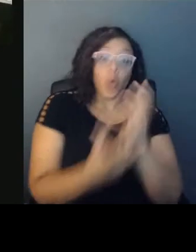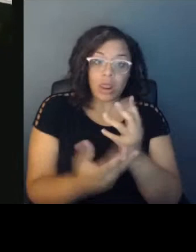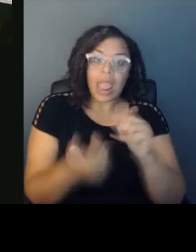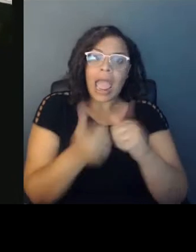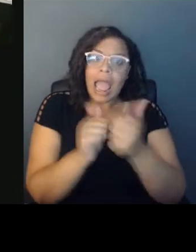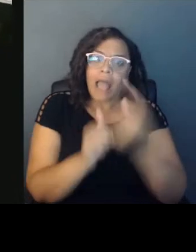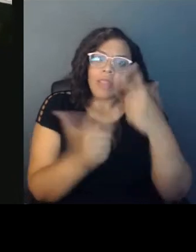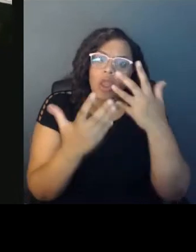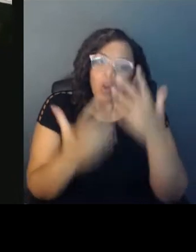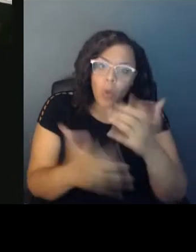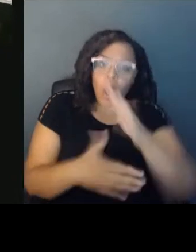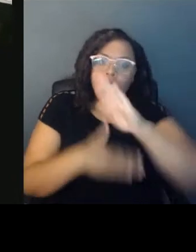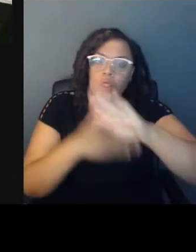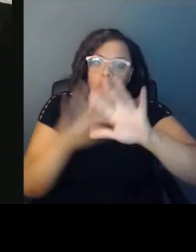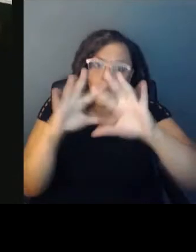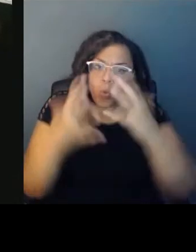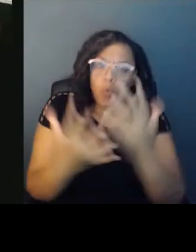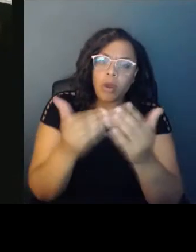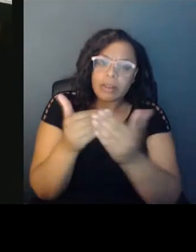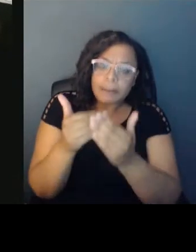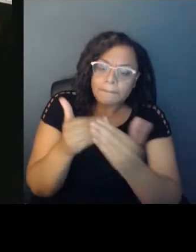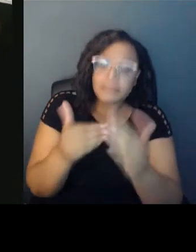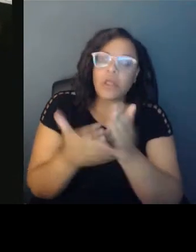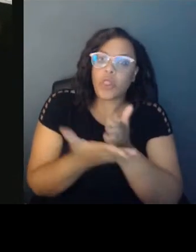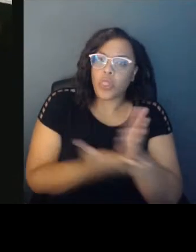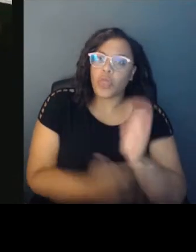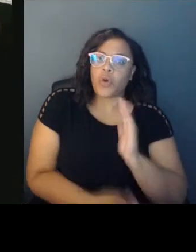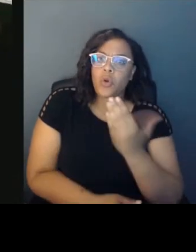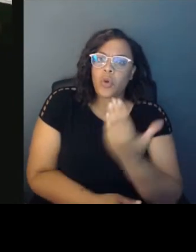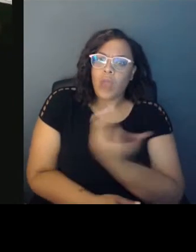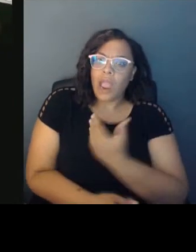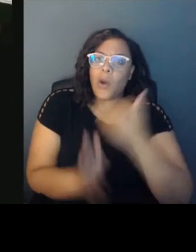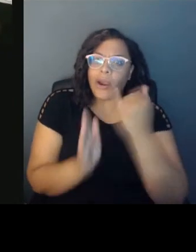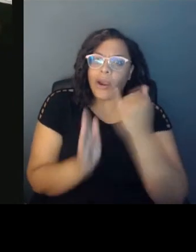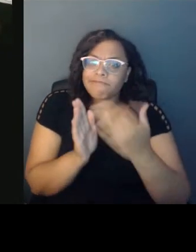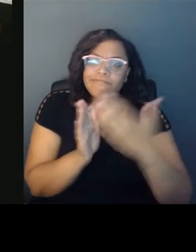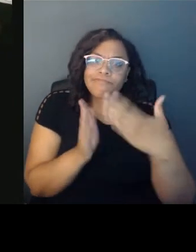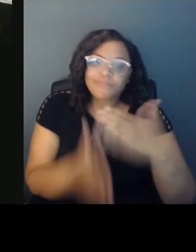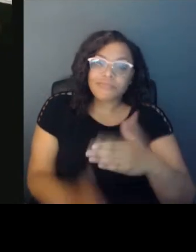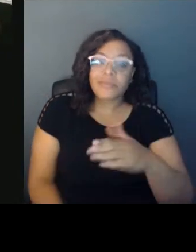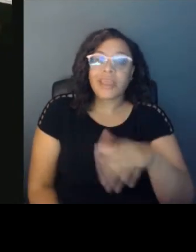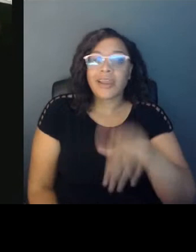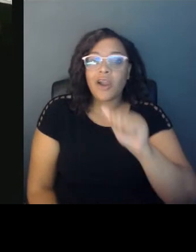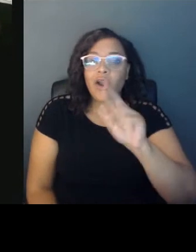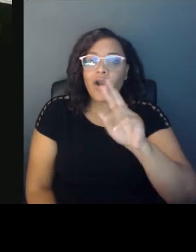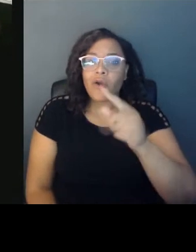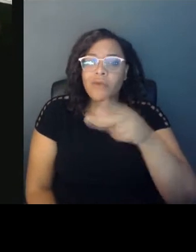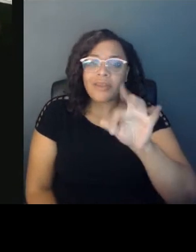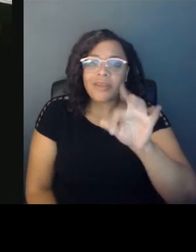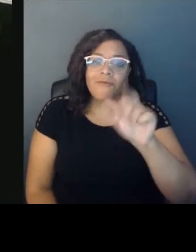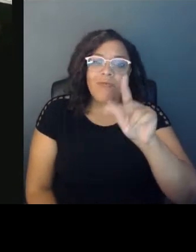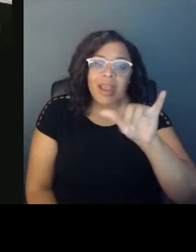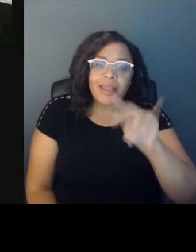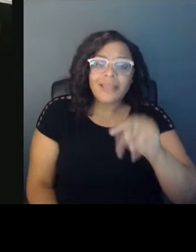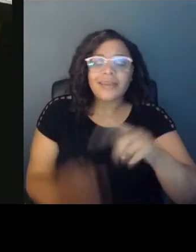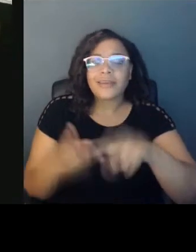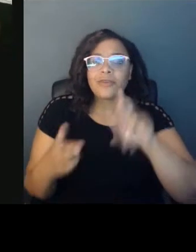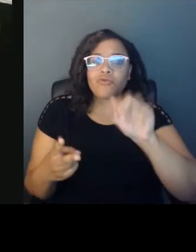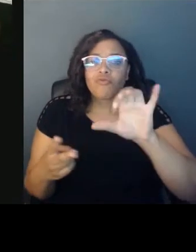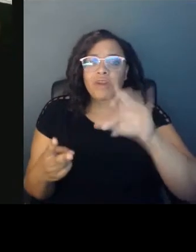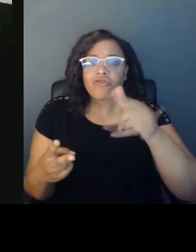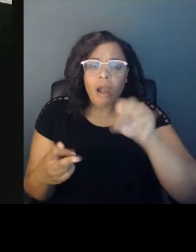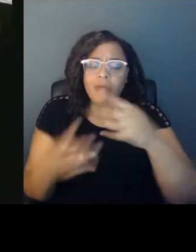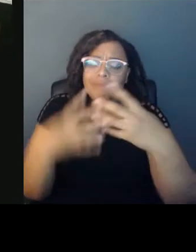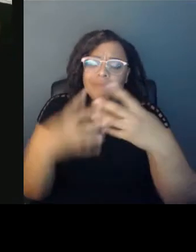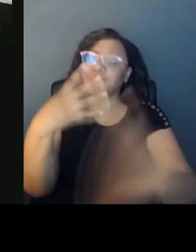music and art that we listened to, Reefa Franklins and the Ray Charles and the James Bolden, et cetera. So the whole body of work of Black music and Black art. And